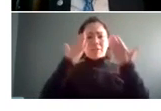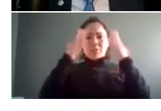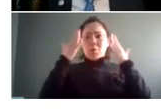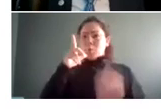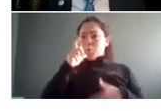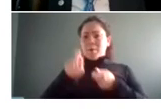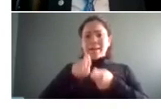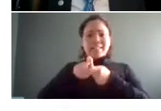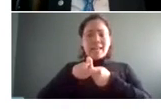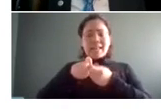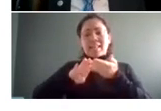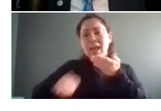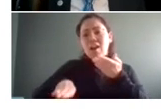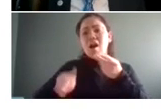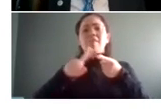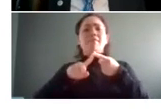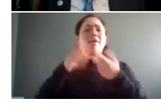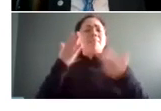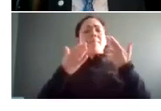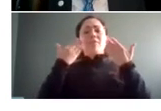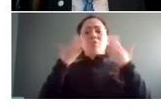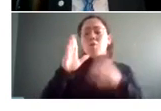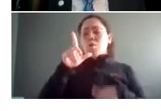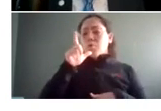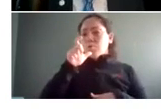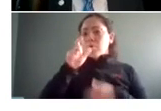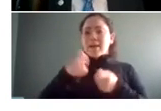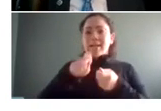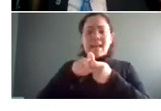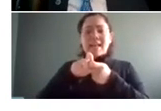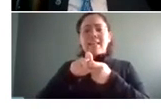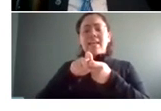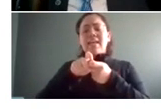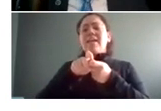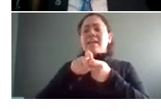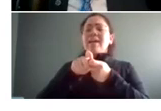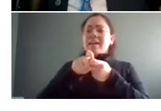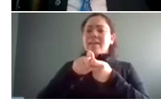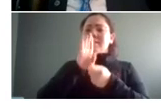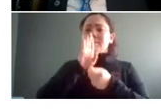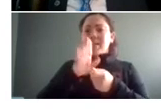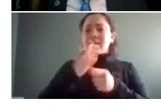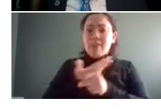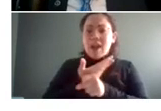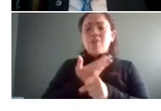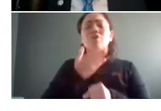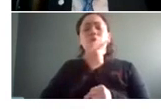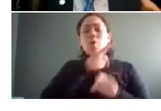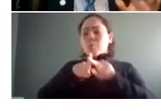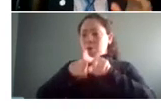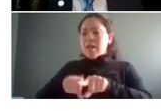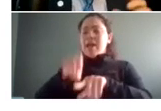let go or being uh uh laid off they're relying on their frontline managers or their department heads